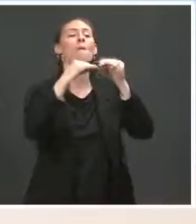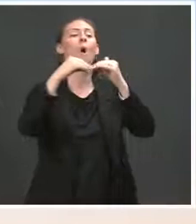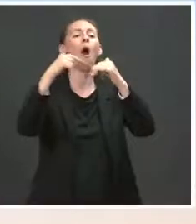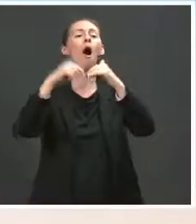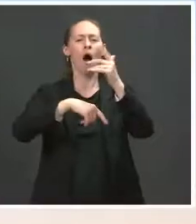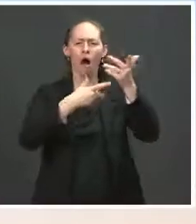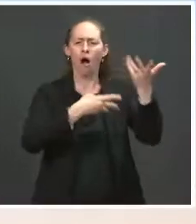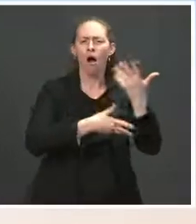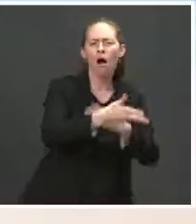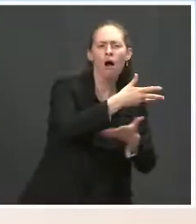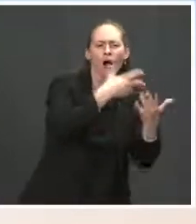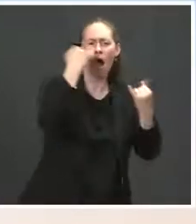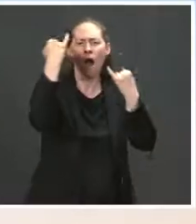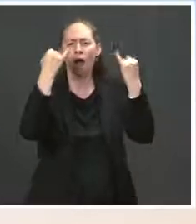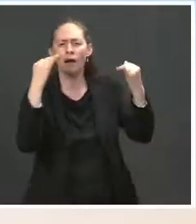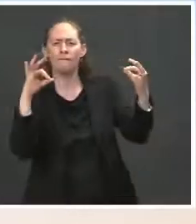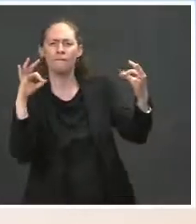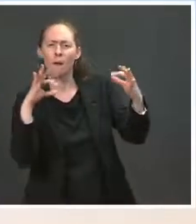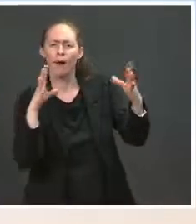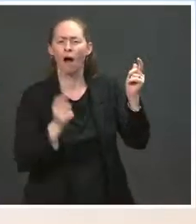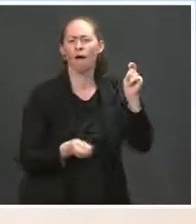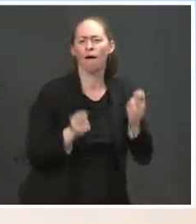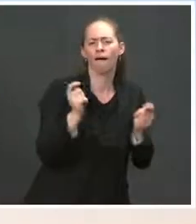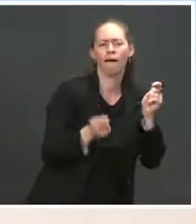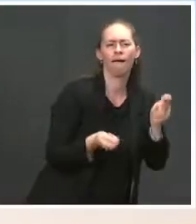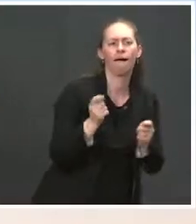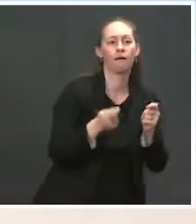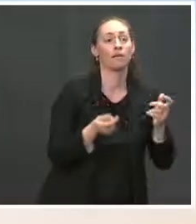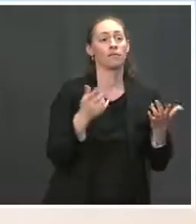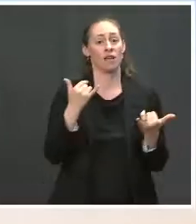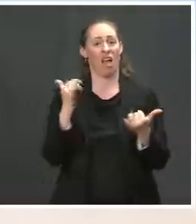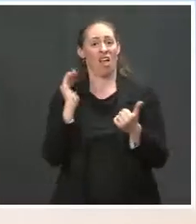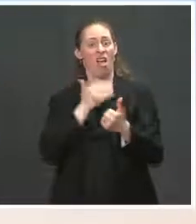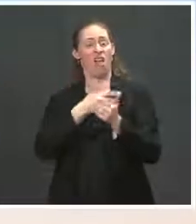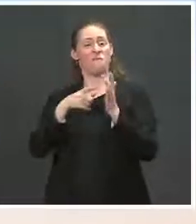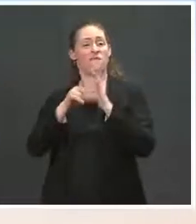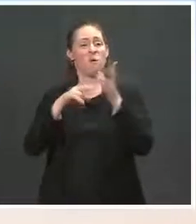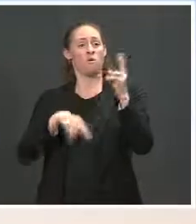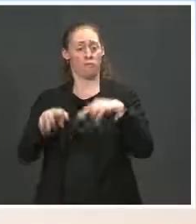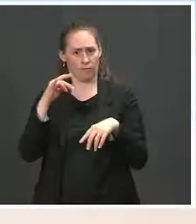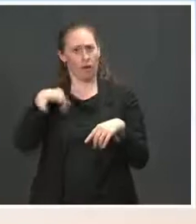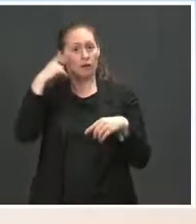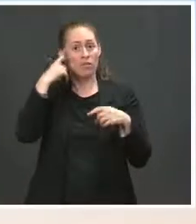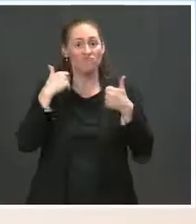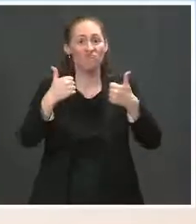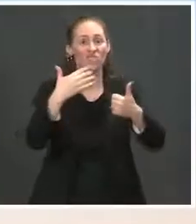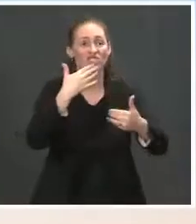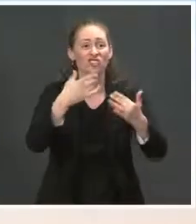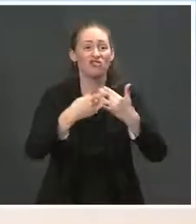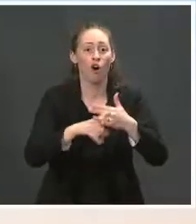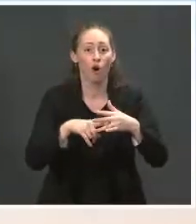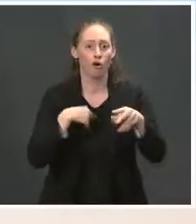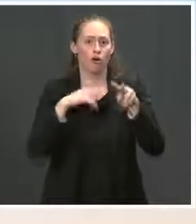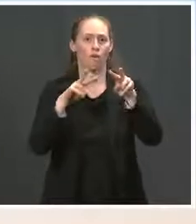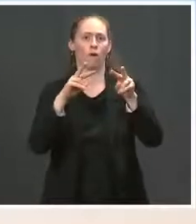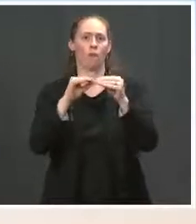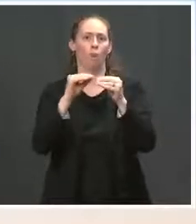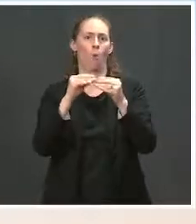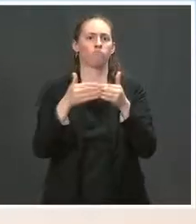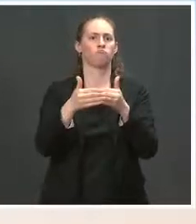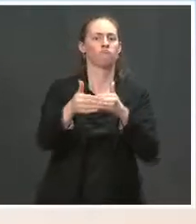ideas. But our view, this is a good start, and we look forward to having the conversation moving forward. The on the